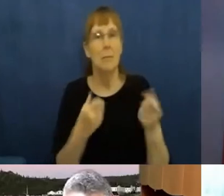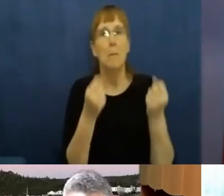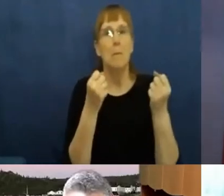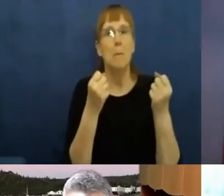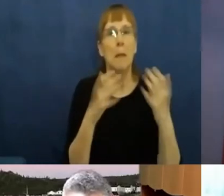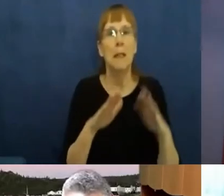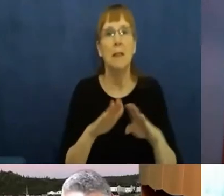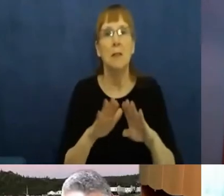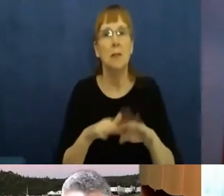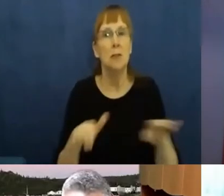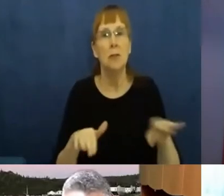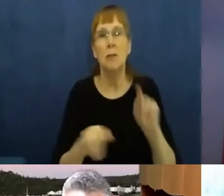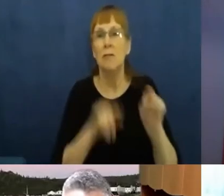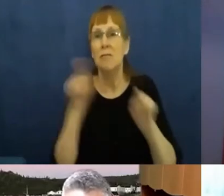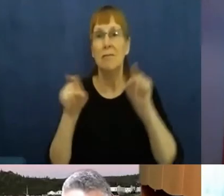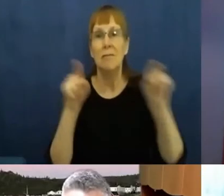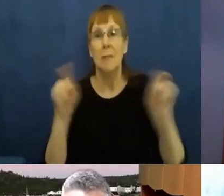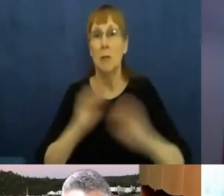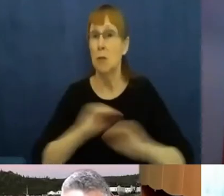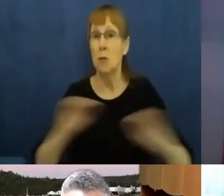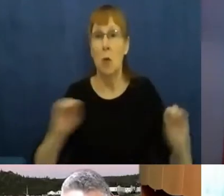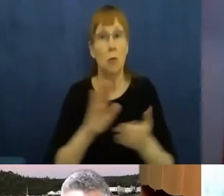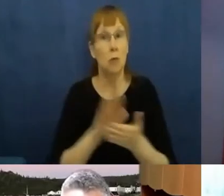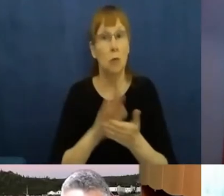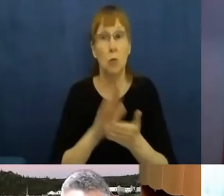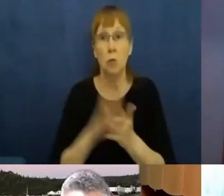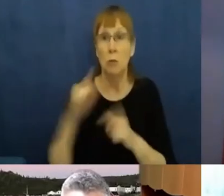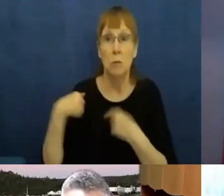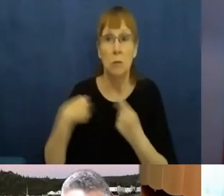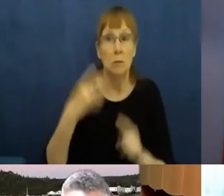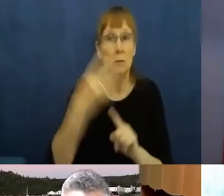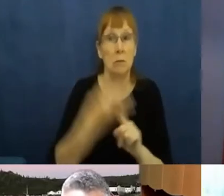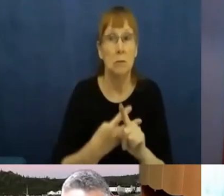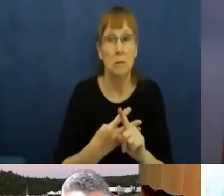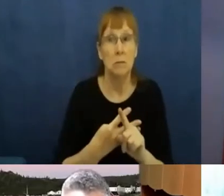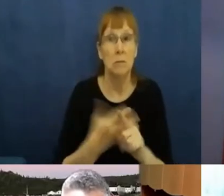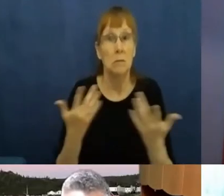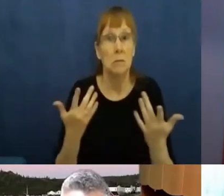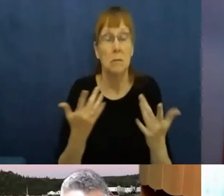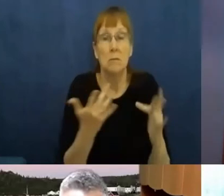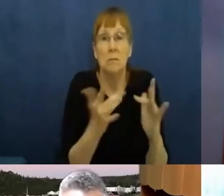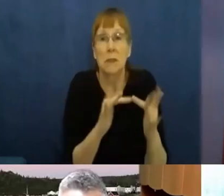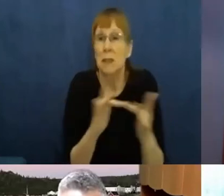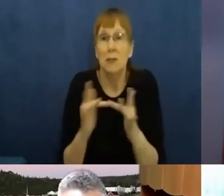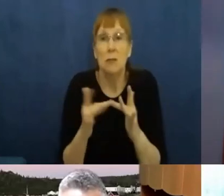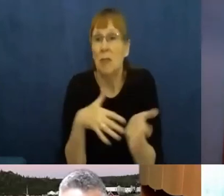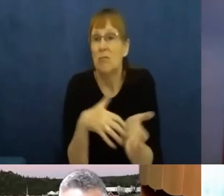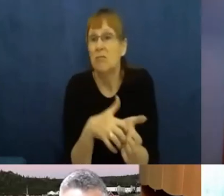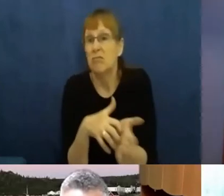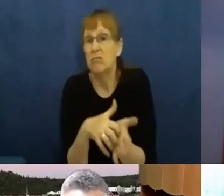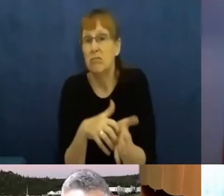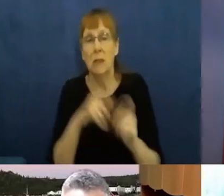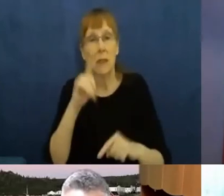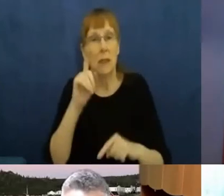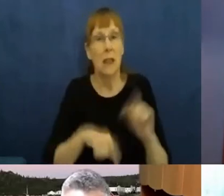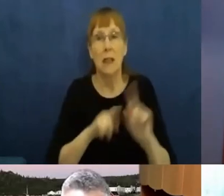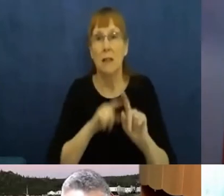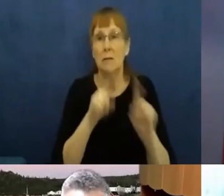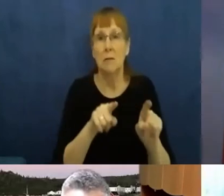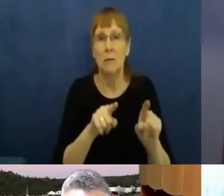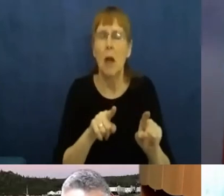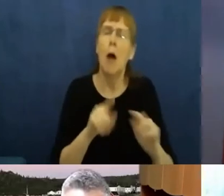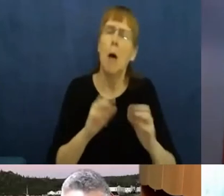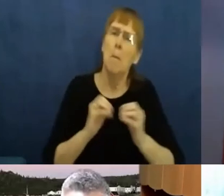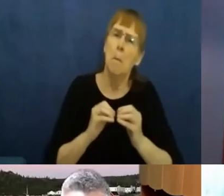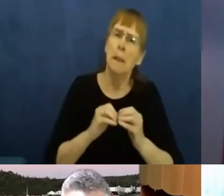whole time, they don't have an Internet connection that would survive or is strong enough to be able to go to school. Not all Métis children,